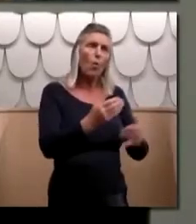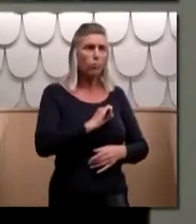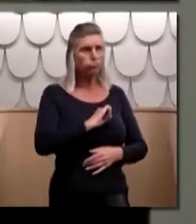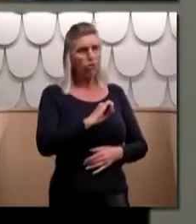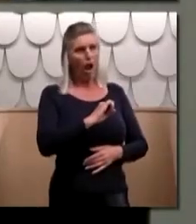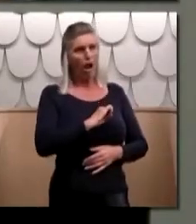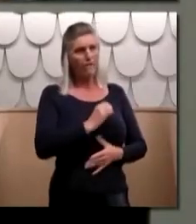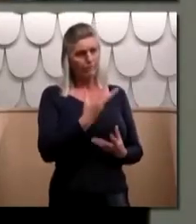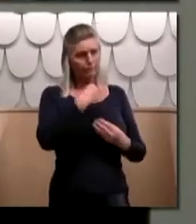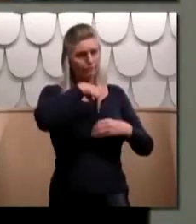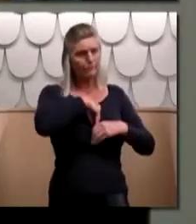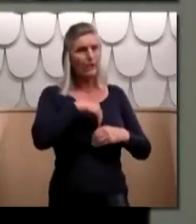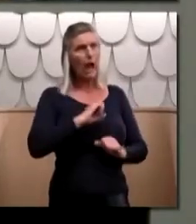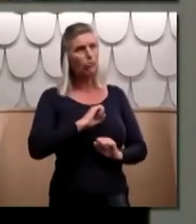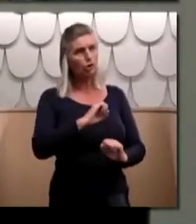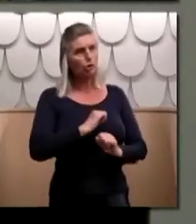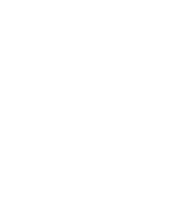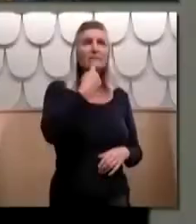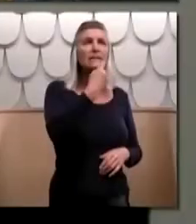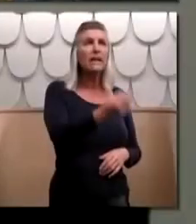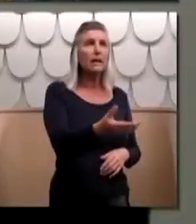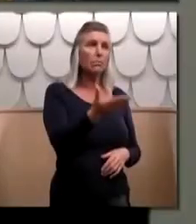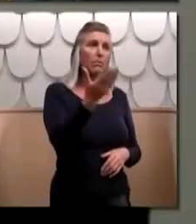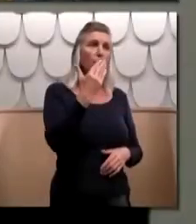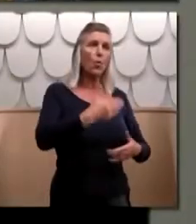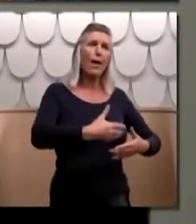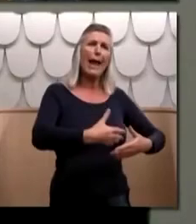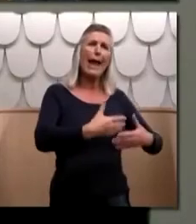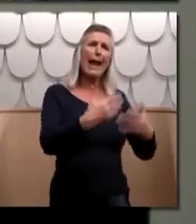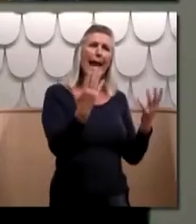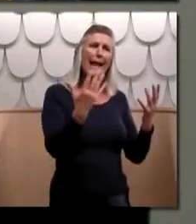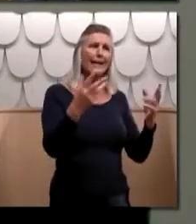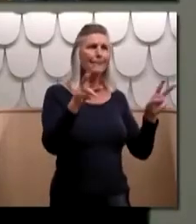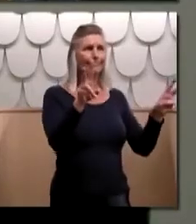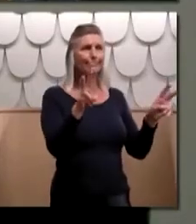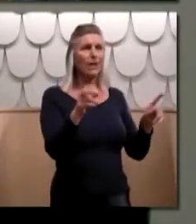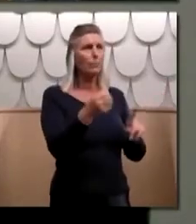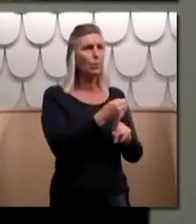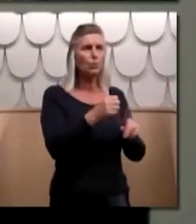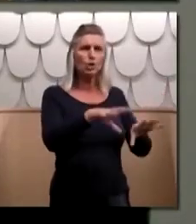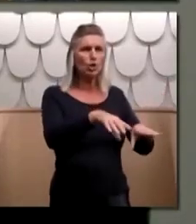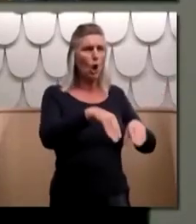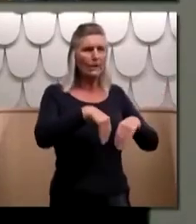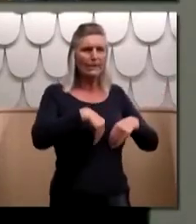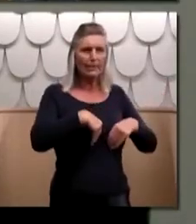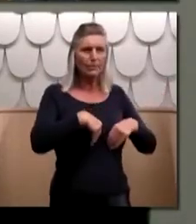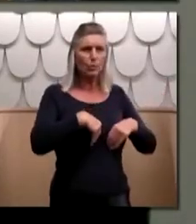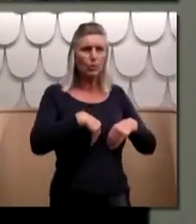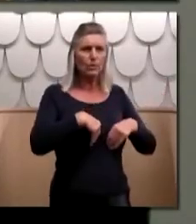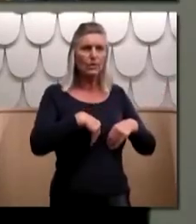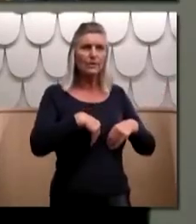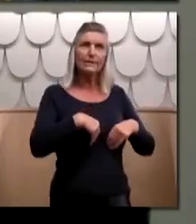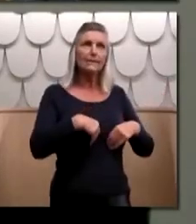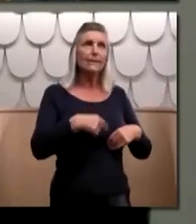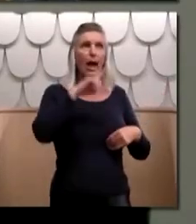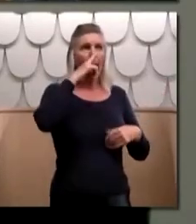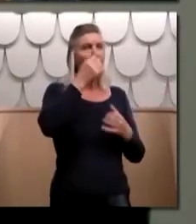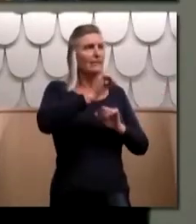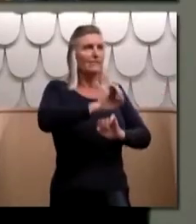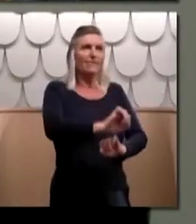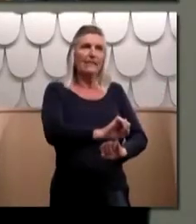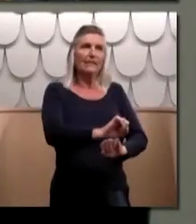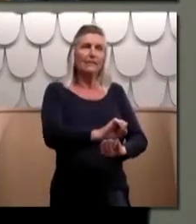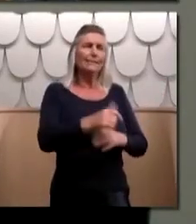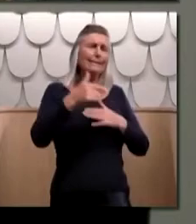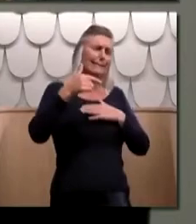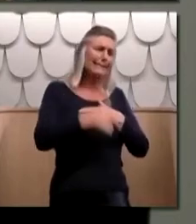bravery and courage. Any kind of abuse is unacceptable and indefensible. We